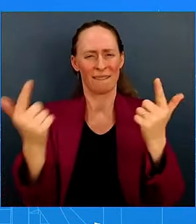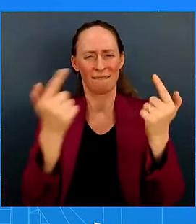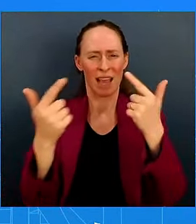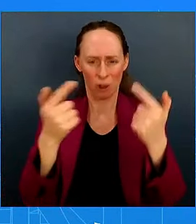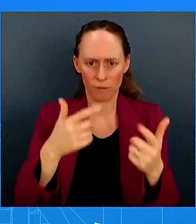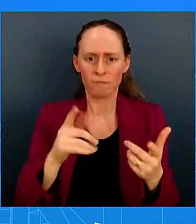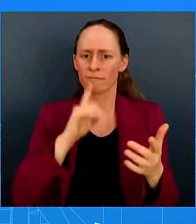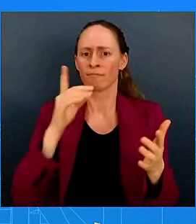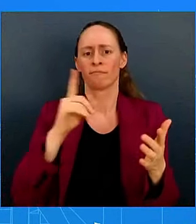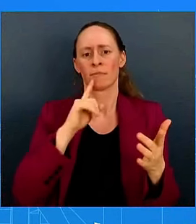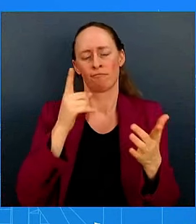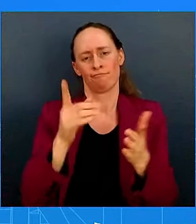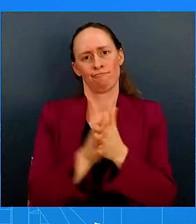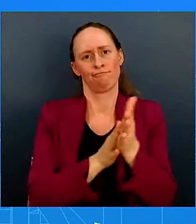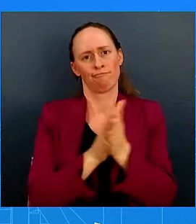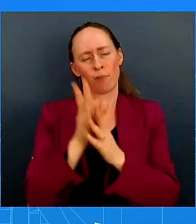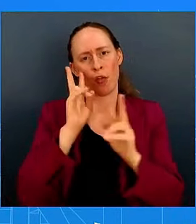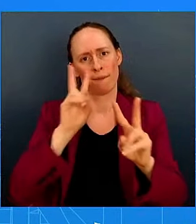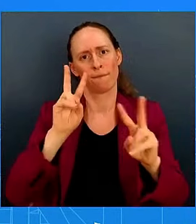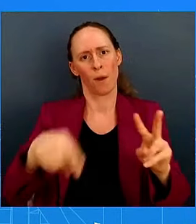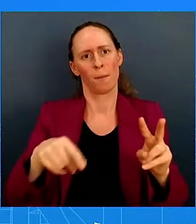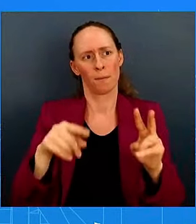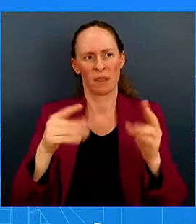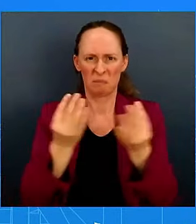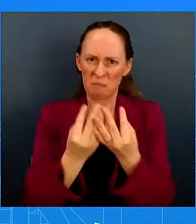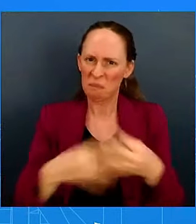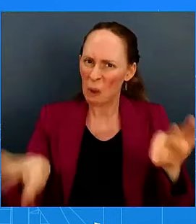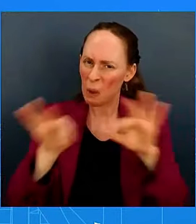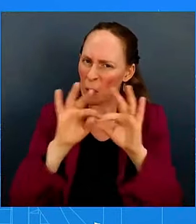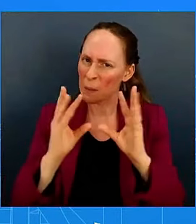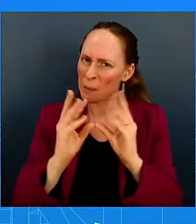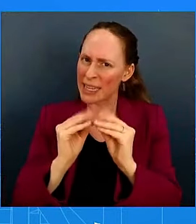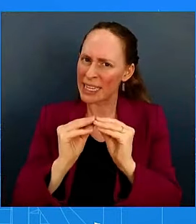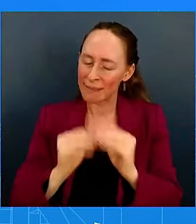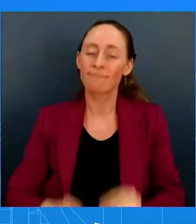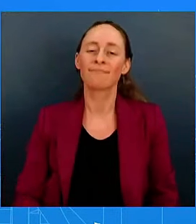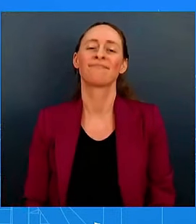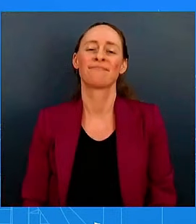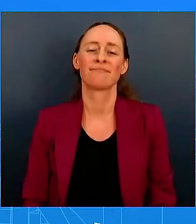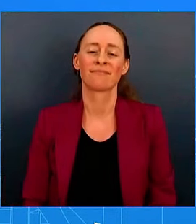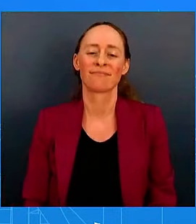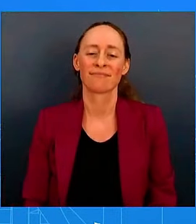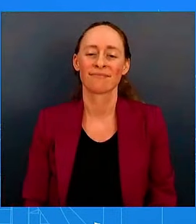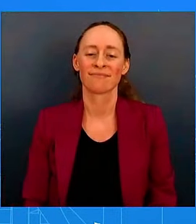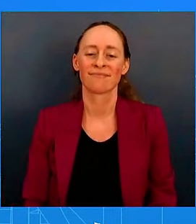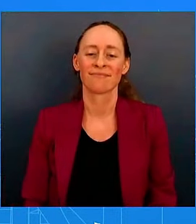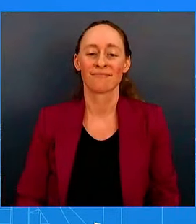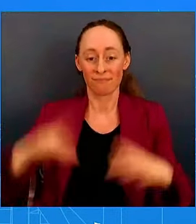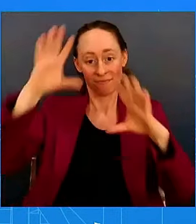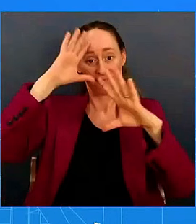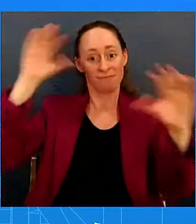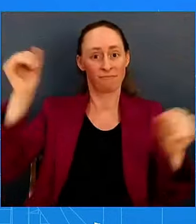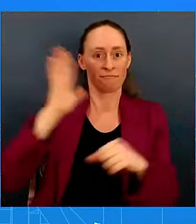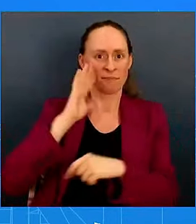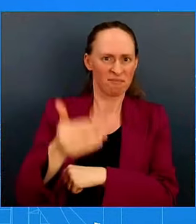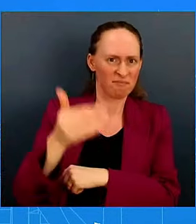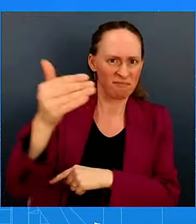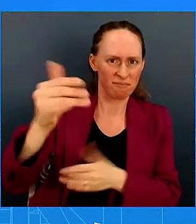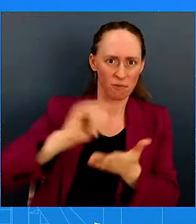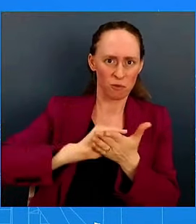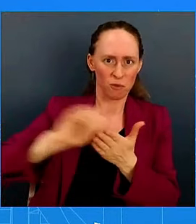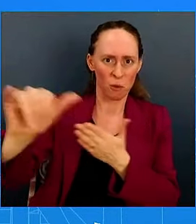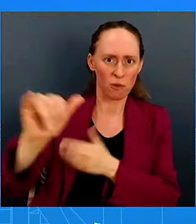at a very important time. And then finally, the President, as you know, will be traveling to New York City on Monday afternoon